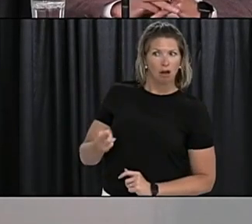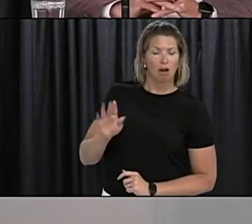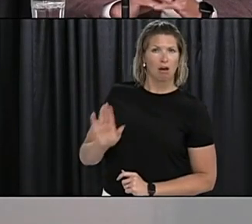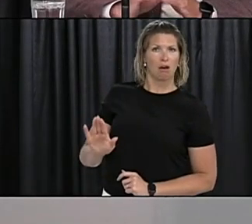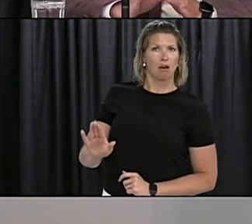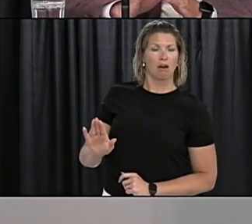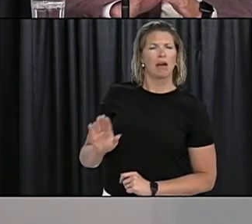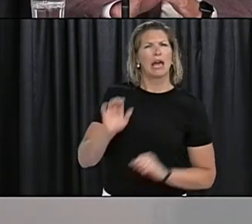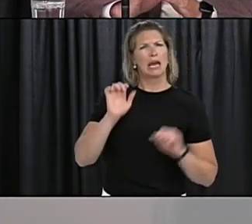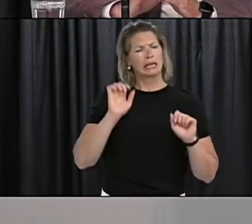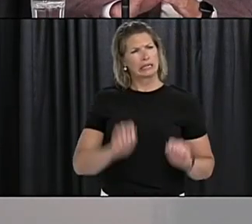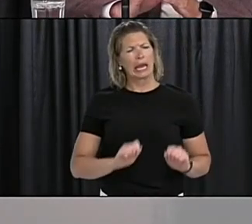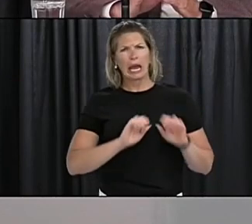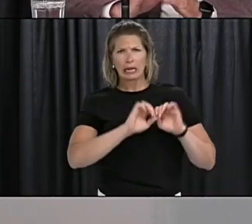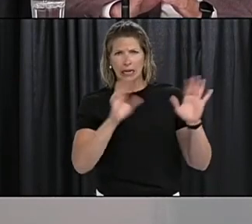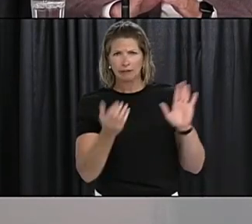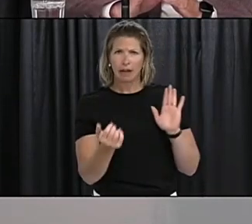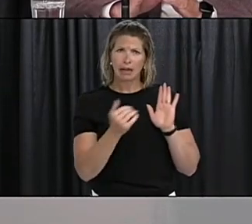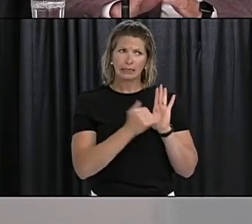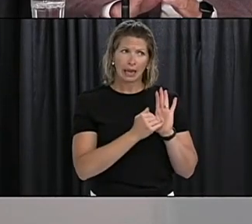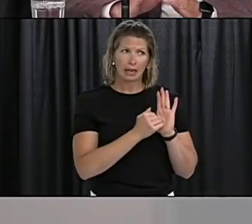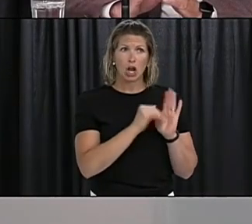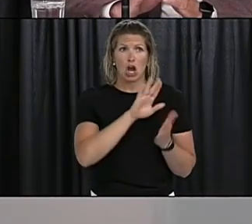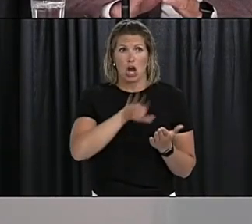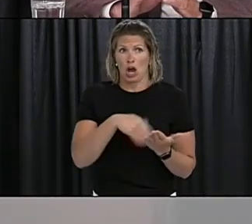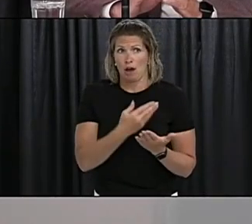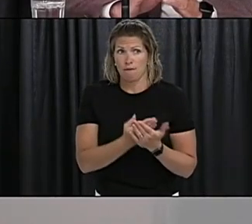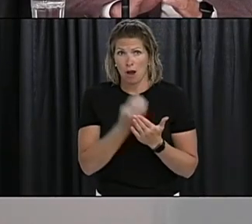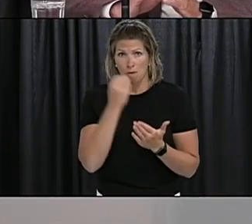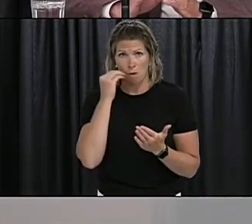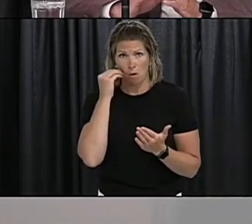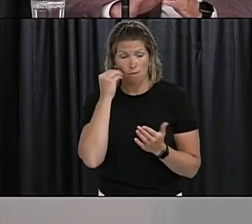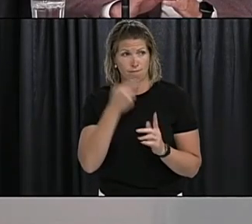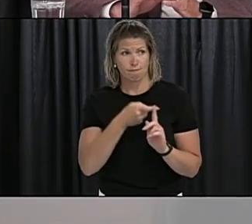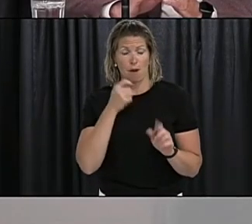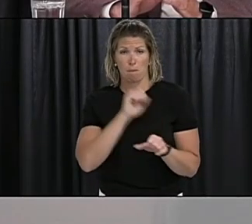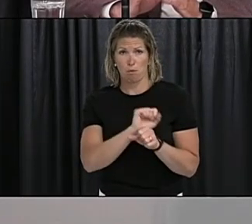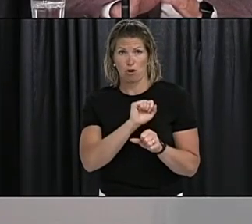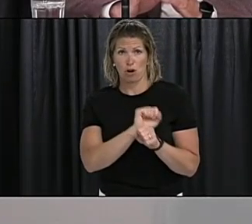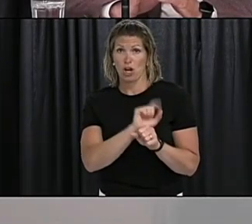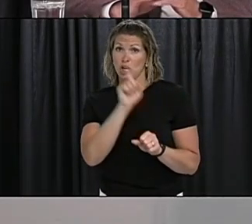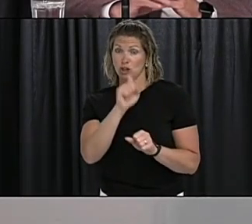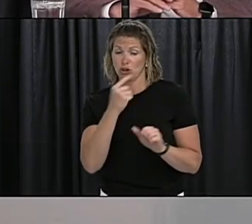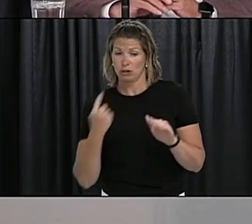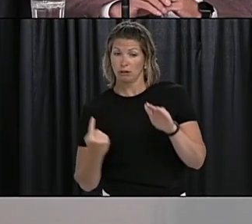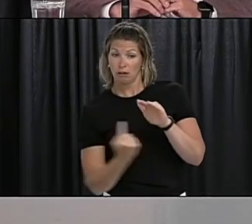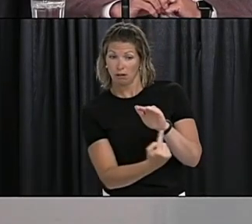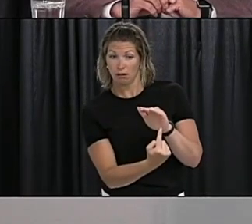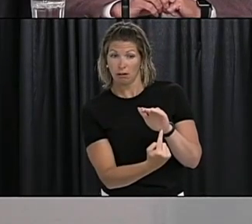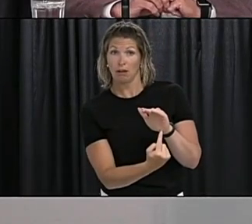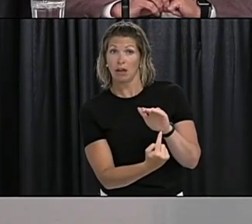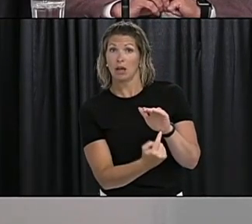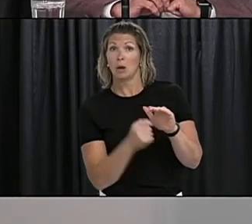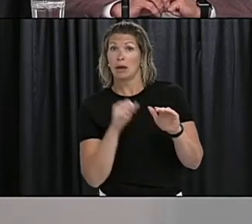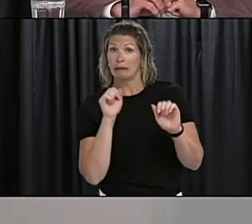isolate? Some people were saying expressing concerns for example about someone in isolation interacting with their family?